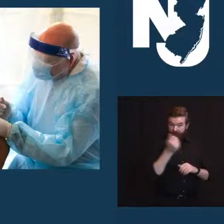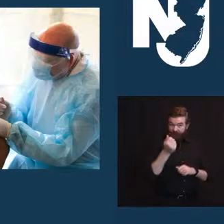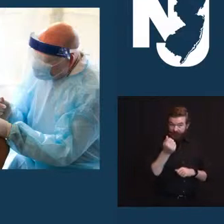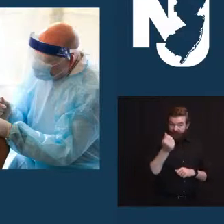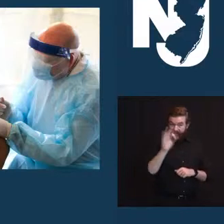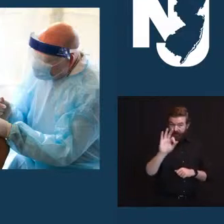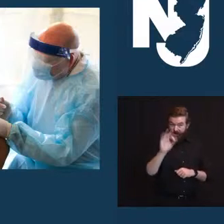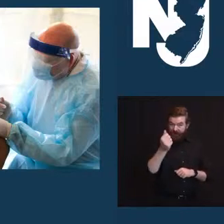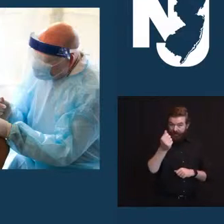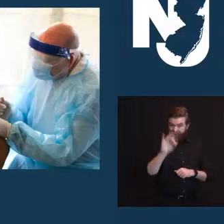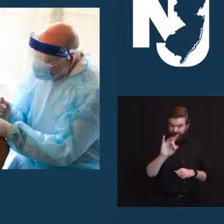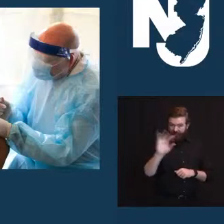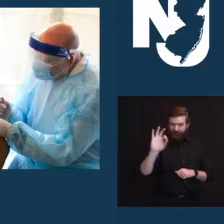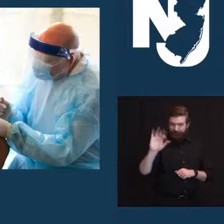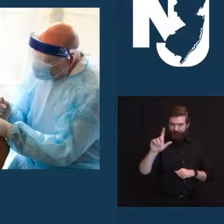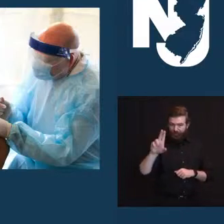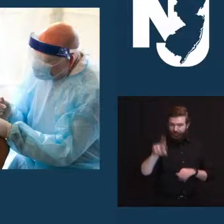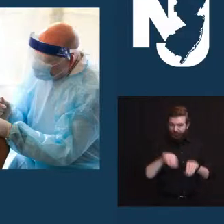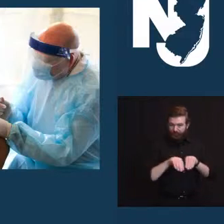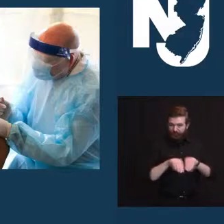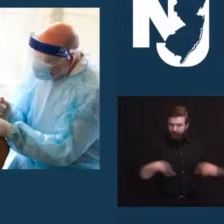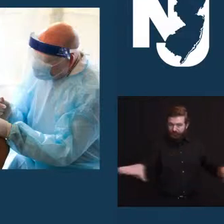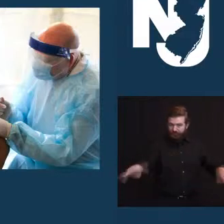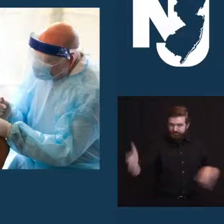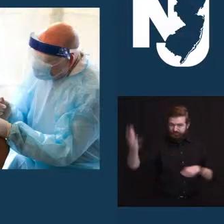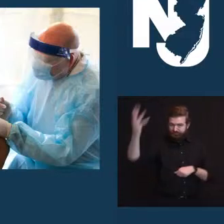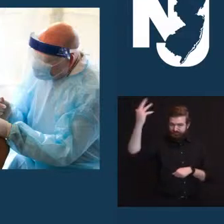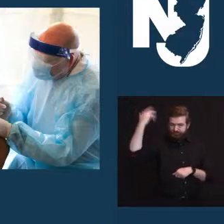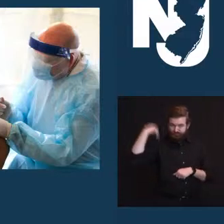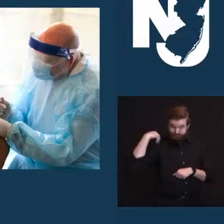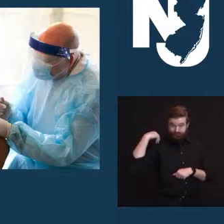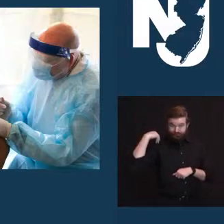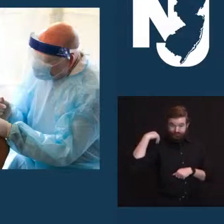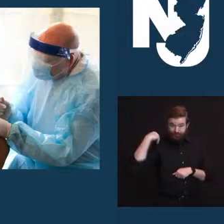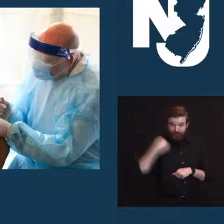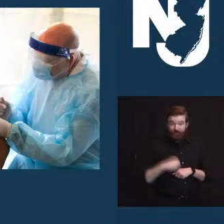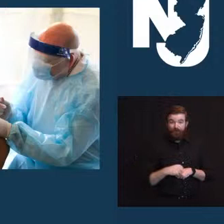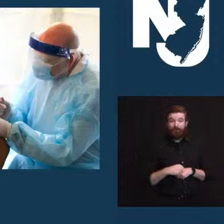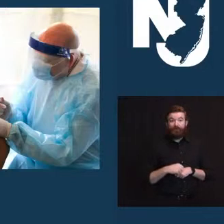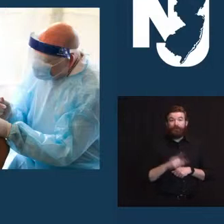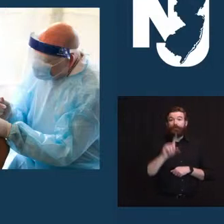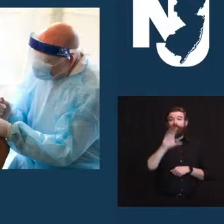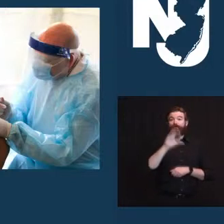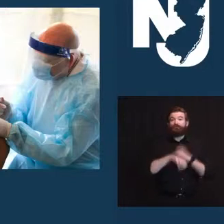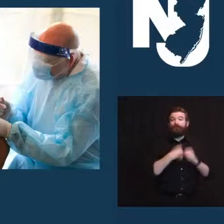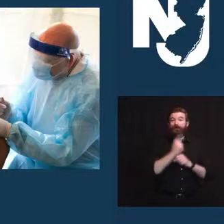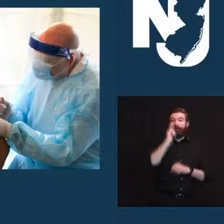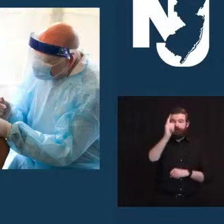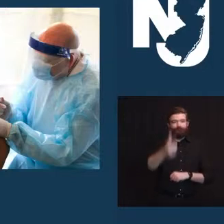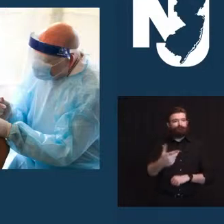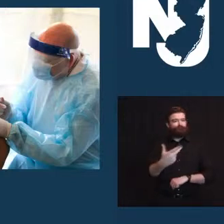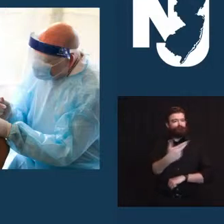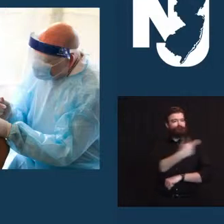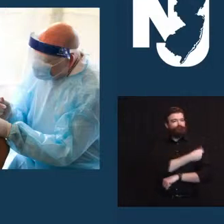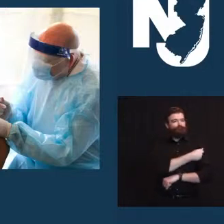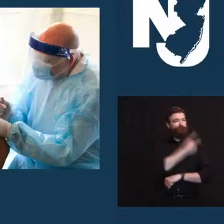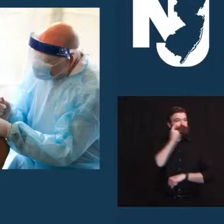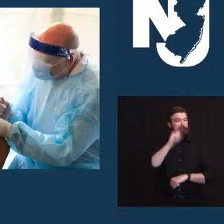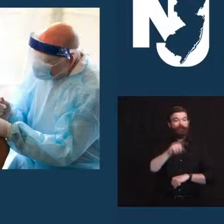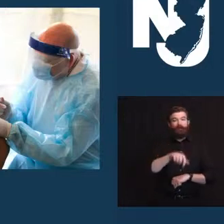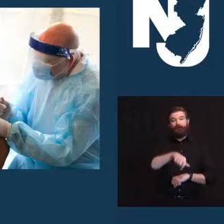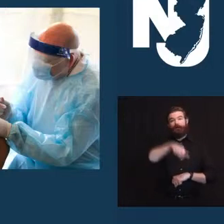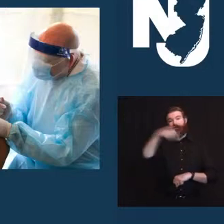She was vaccinated against the current pandemic. Unbelievable. Her strength and resiliency as well as Esther's